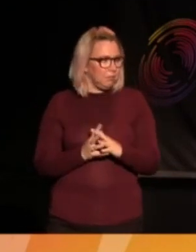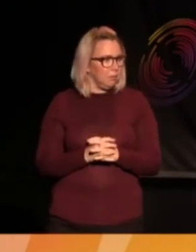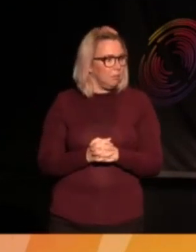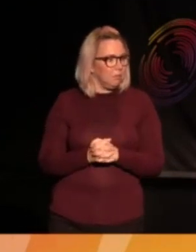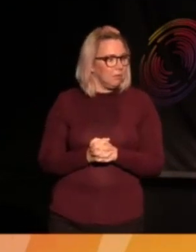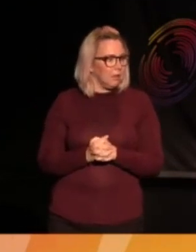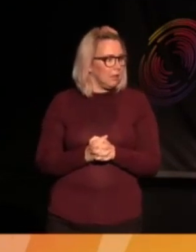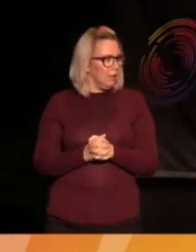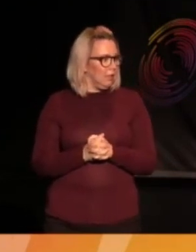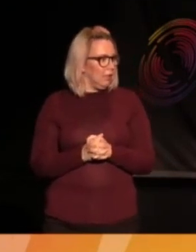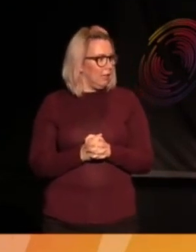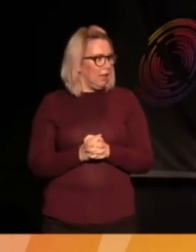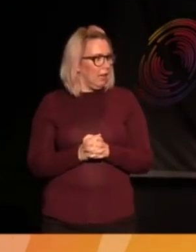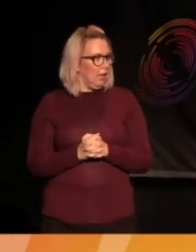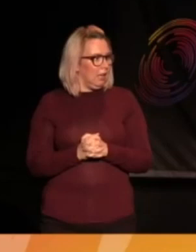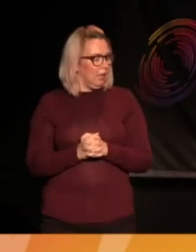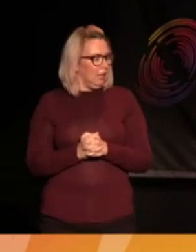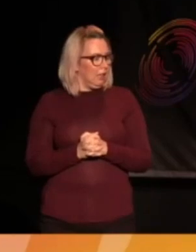Yeah, microphone in the middle there.